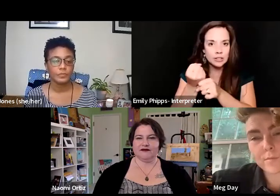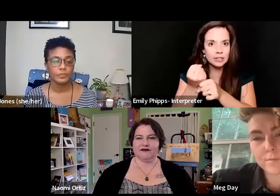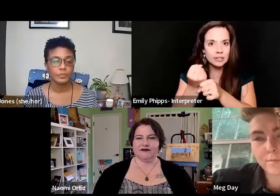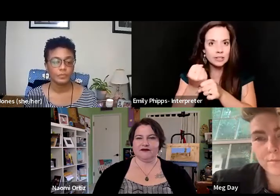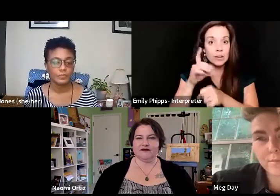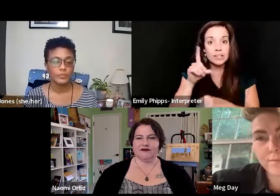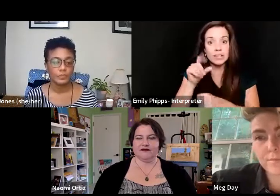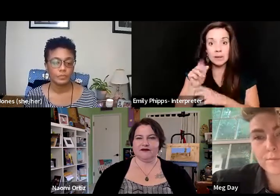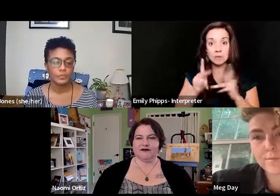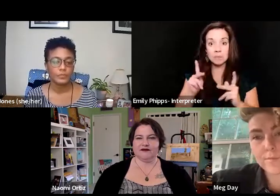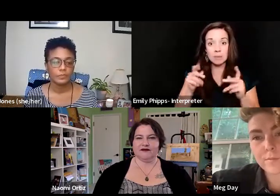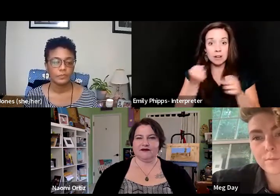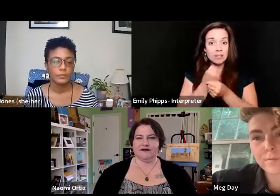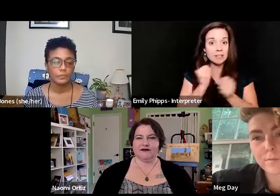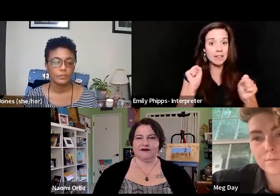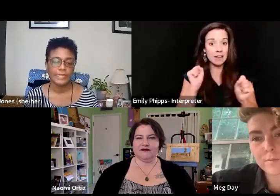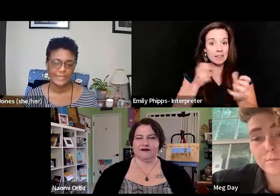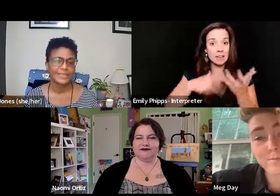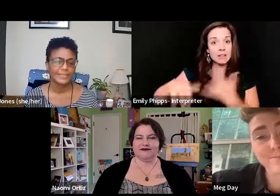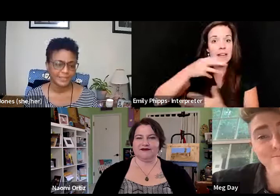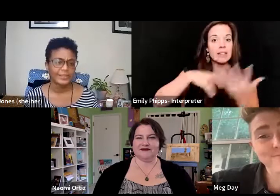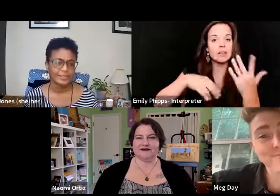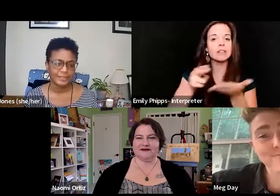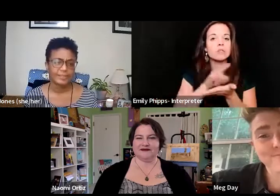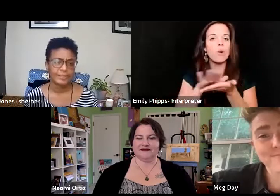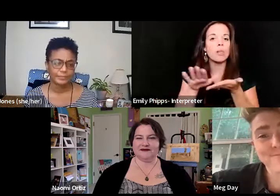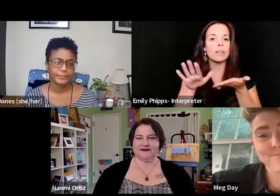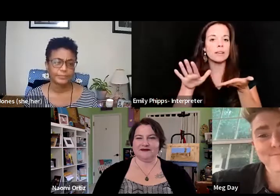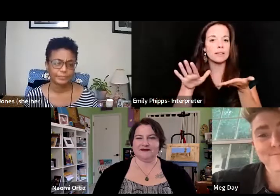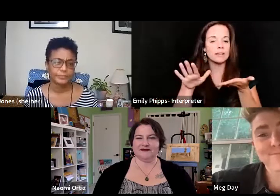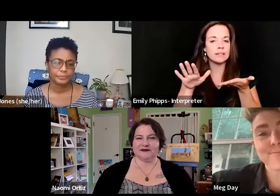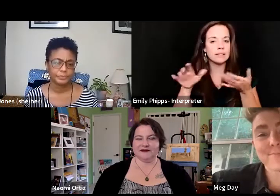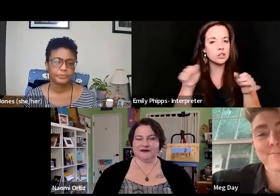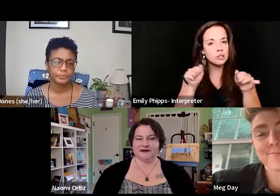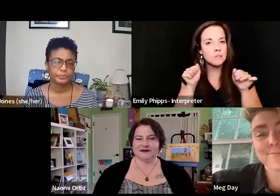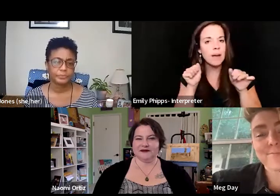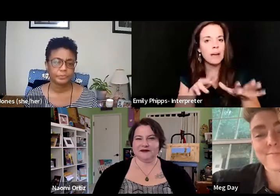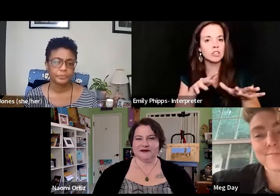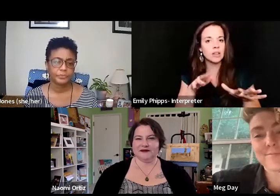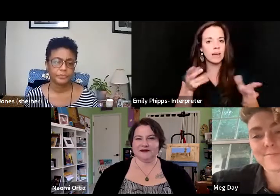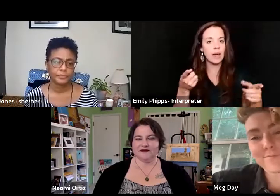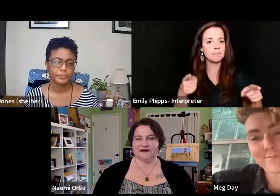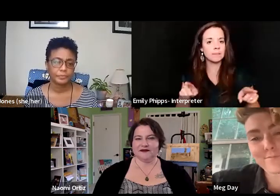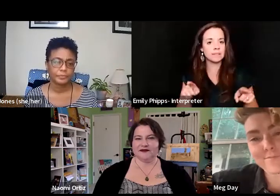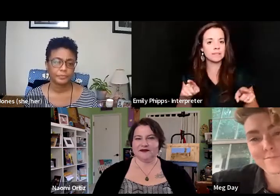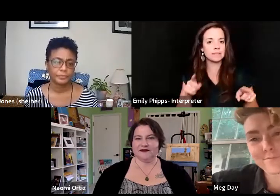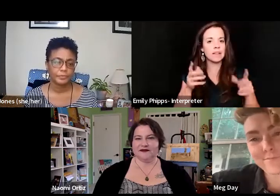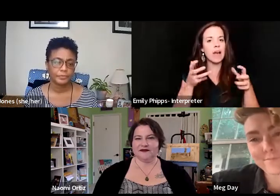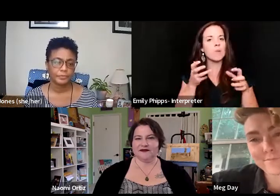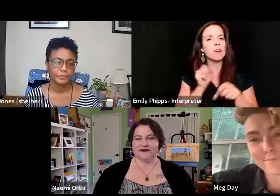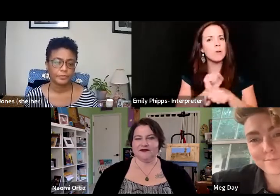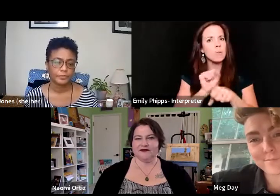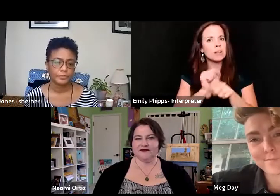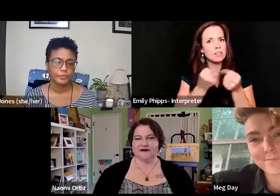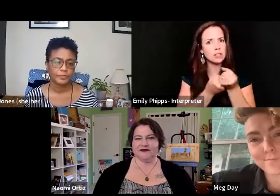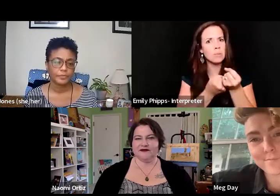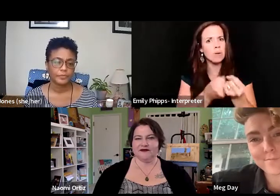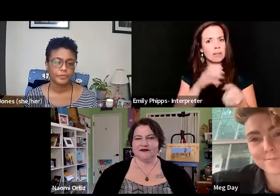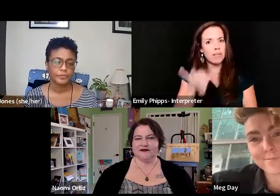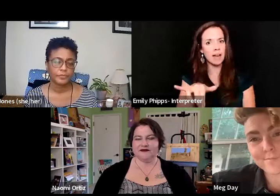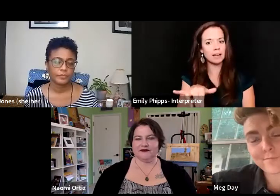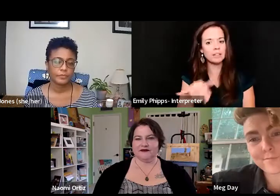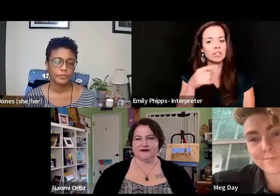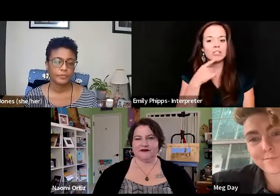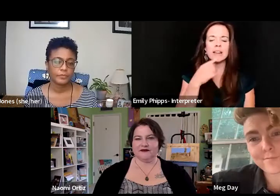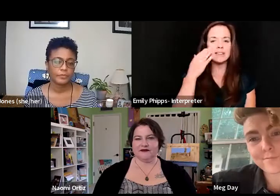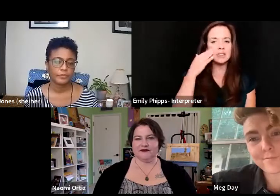to safely be together, it is holy. Right. And there's magic that happens. And she's like, I want to work for, to support that. And she's like, you know, I think if